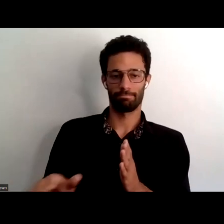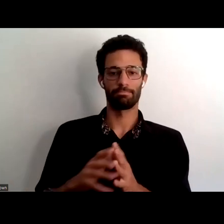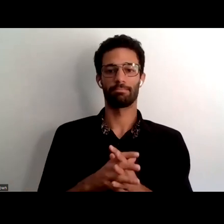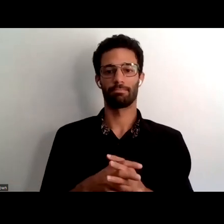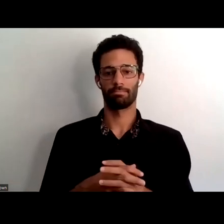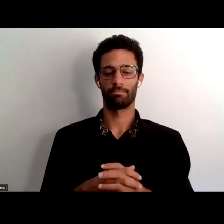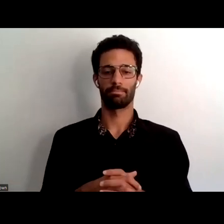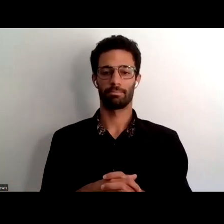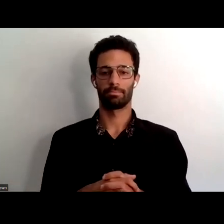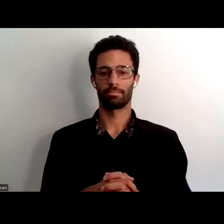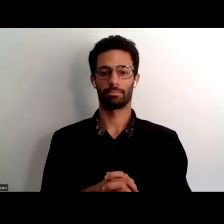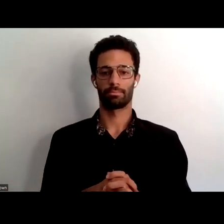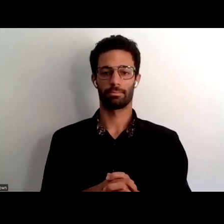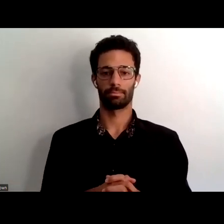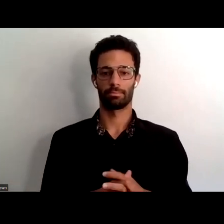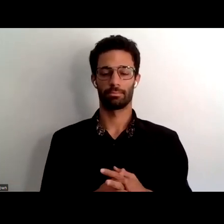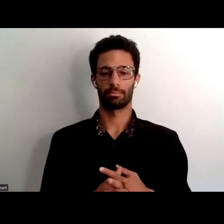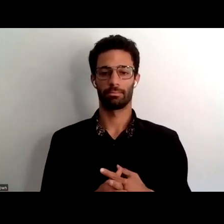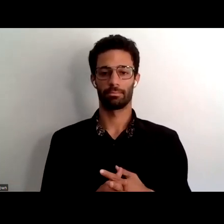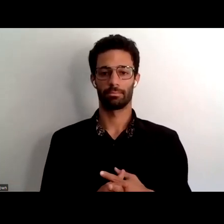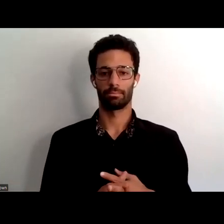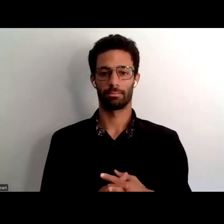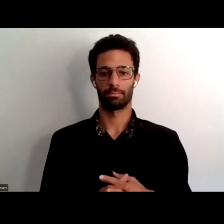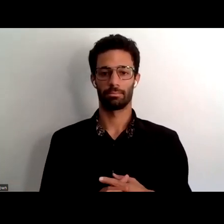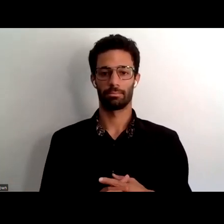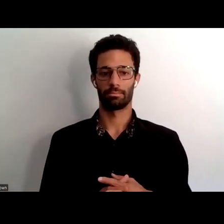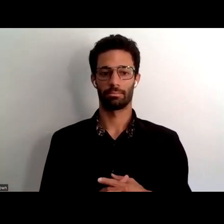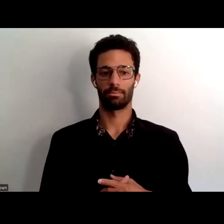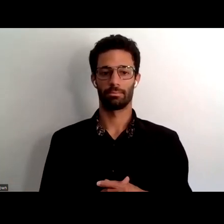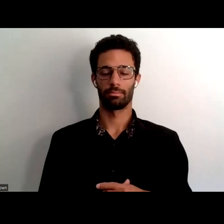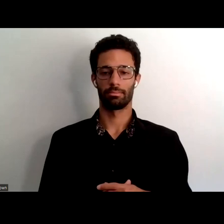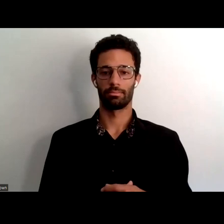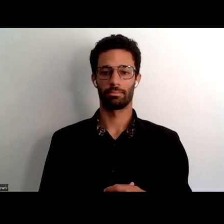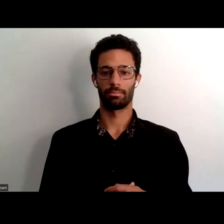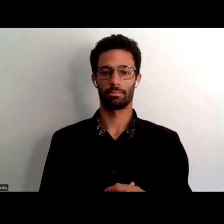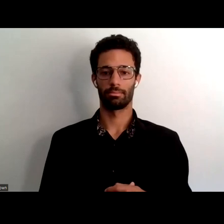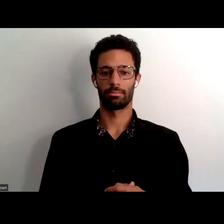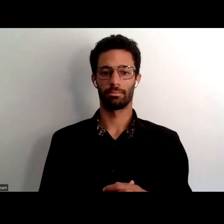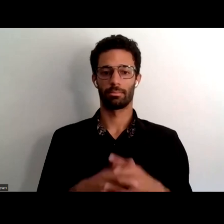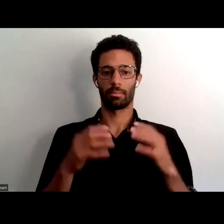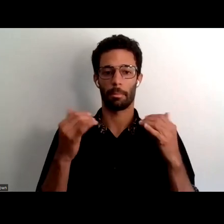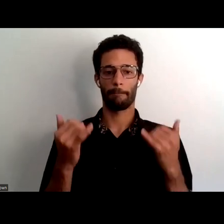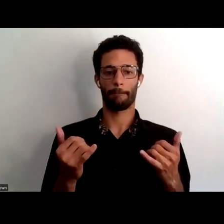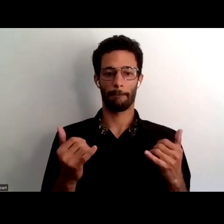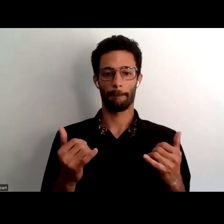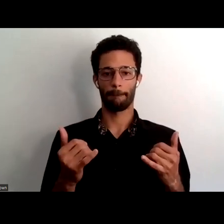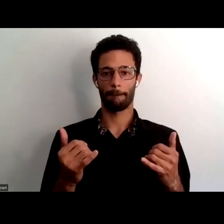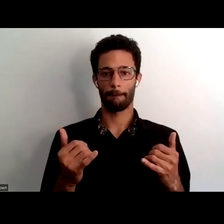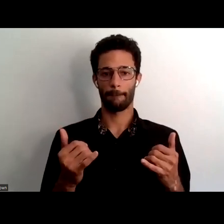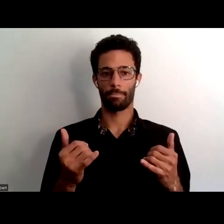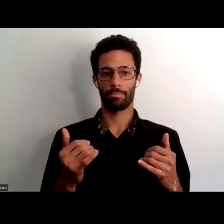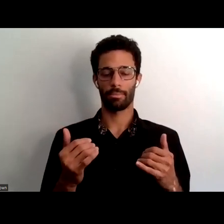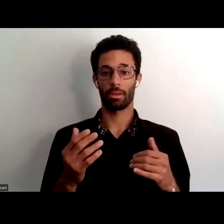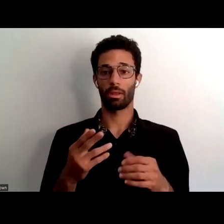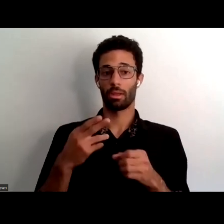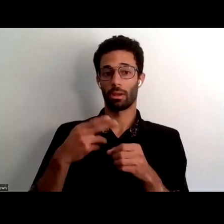to be um identified okay let's go over to the participants let's